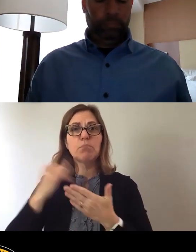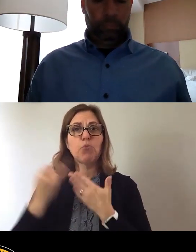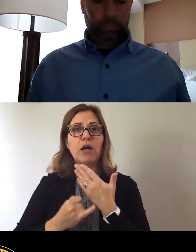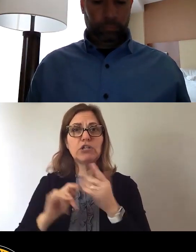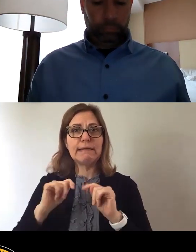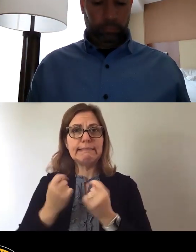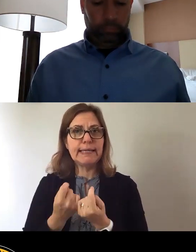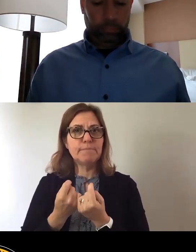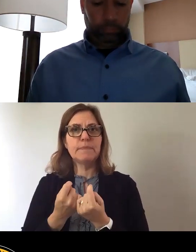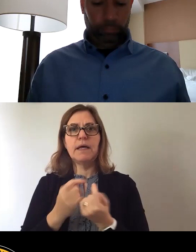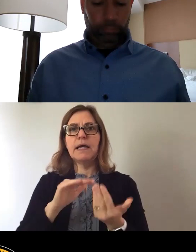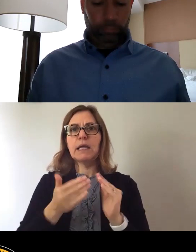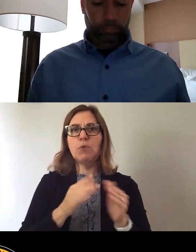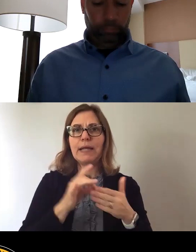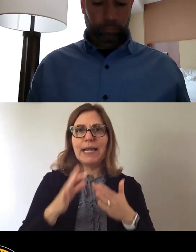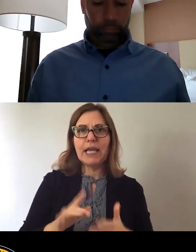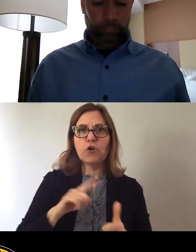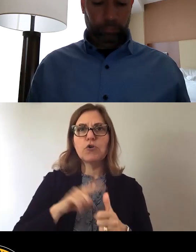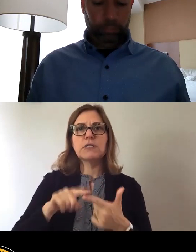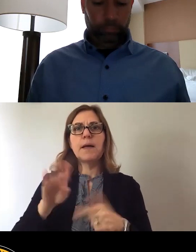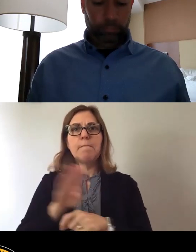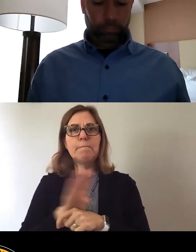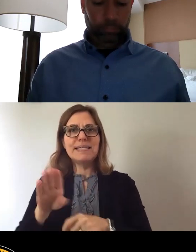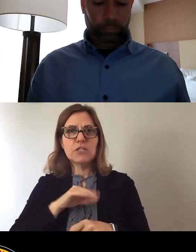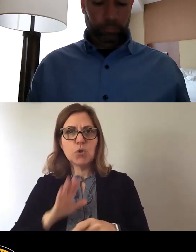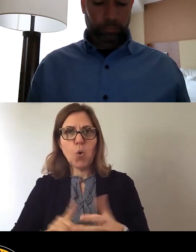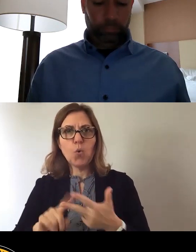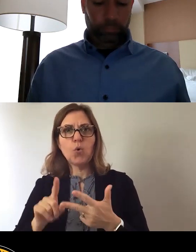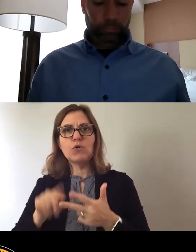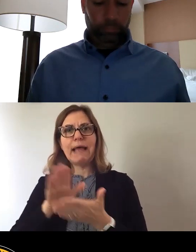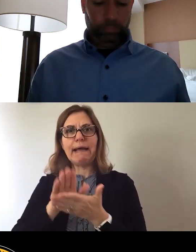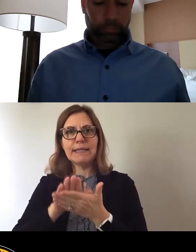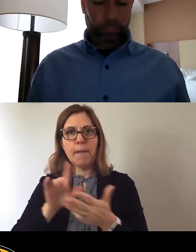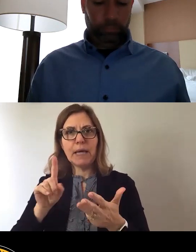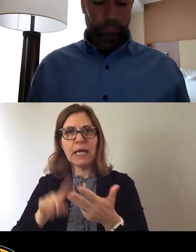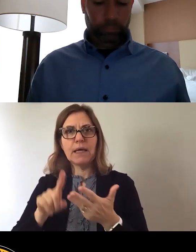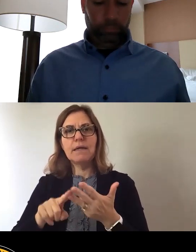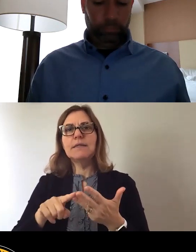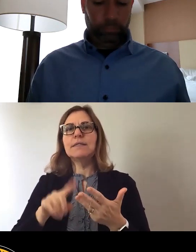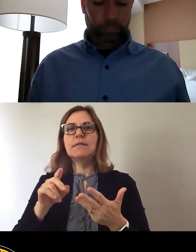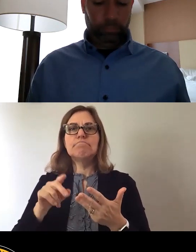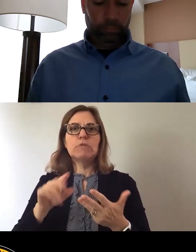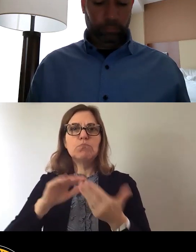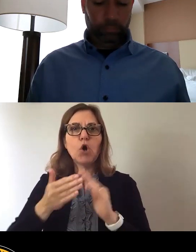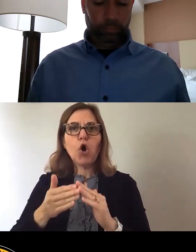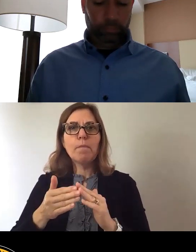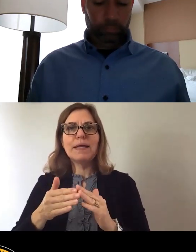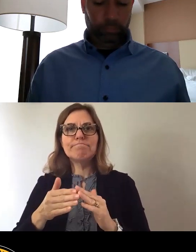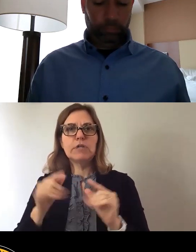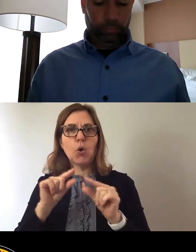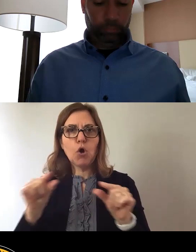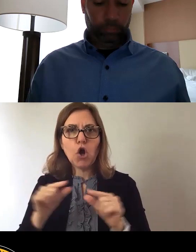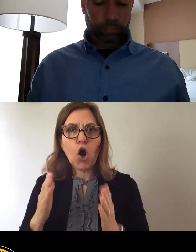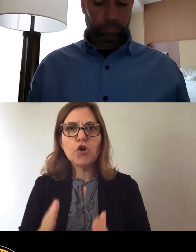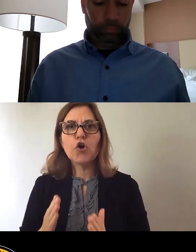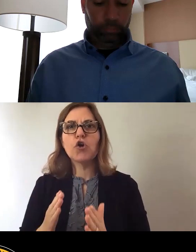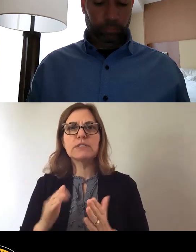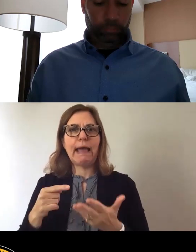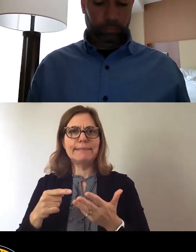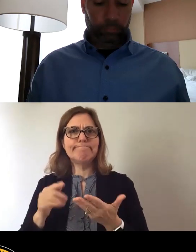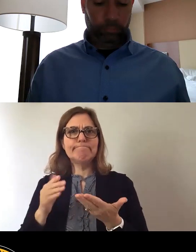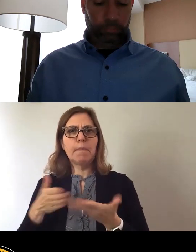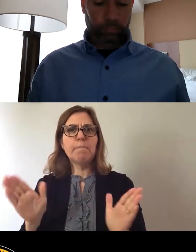leaders, business owners, academic partners, city agencies, urban gardeners, and public health officials. This team meant